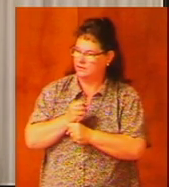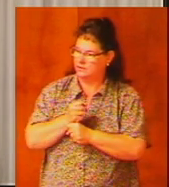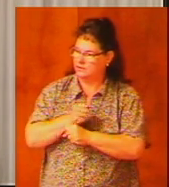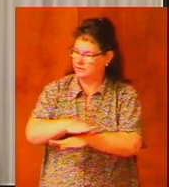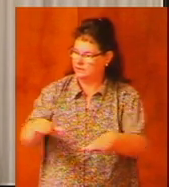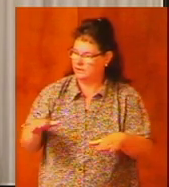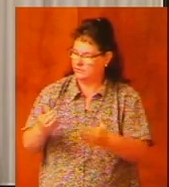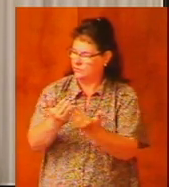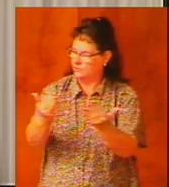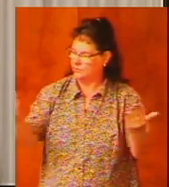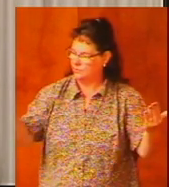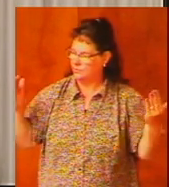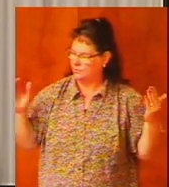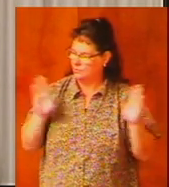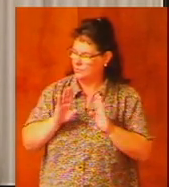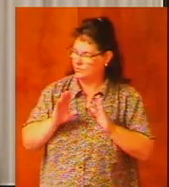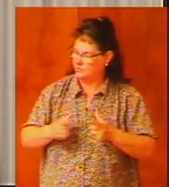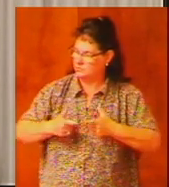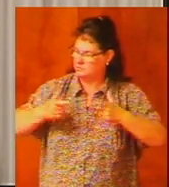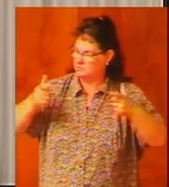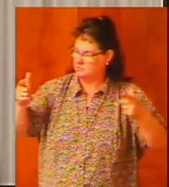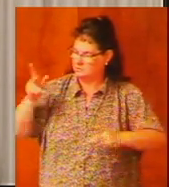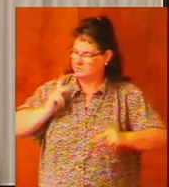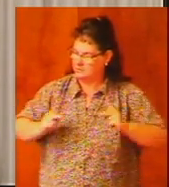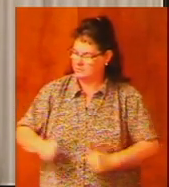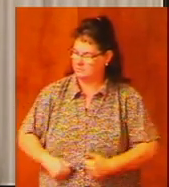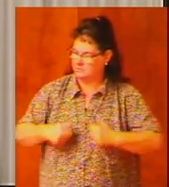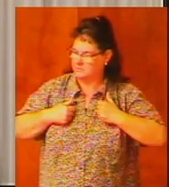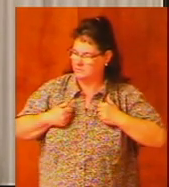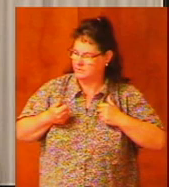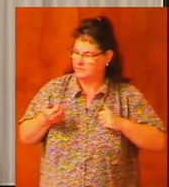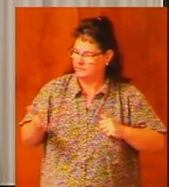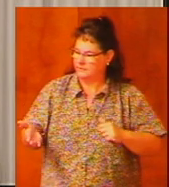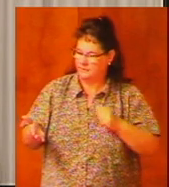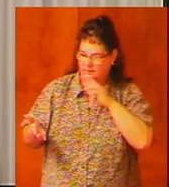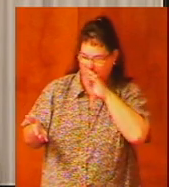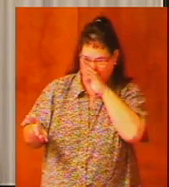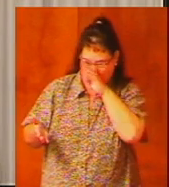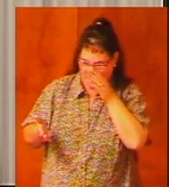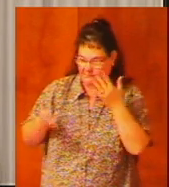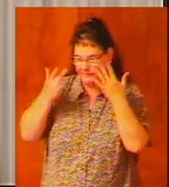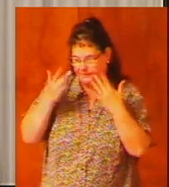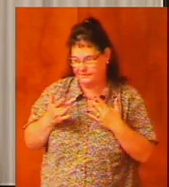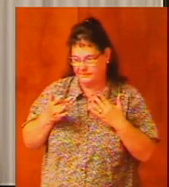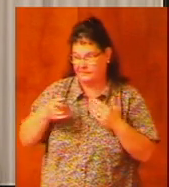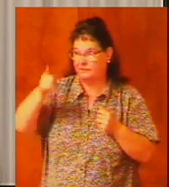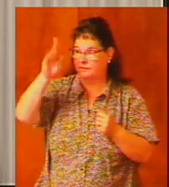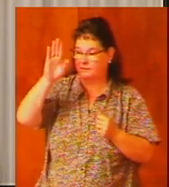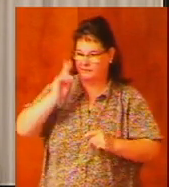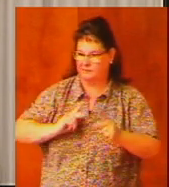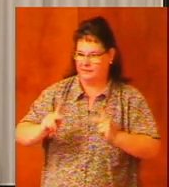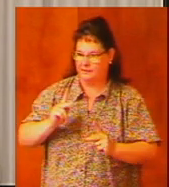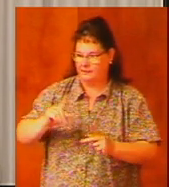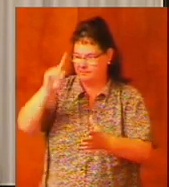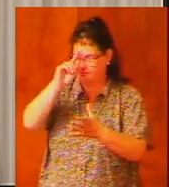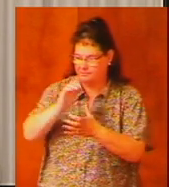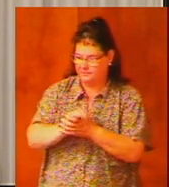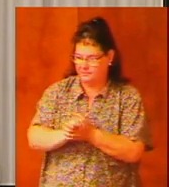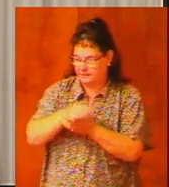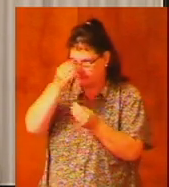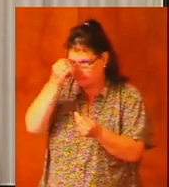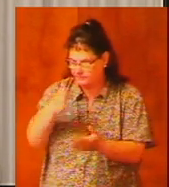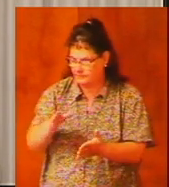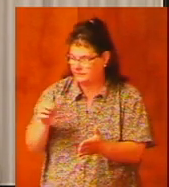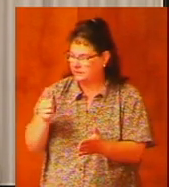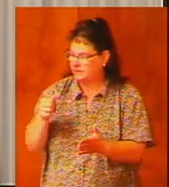around the city. There's giants in the land. Sadly, the people of God believed the report of the